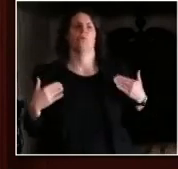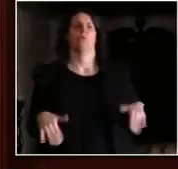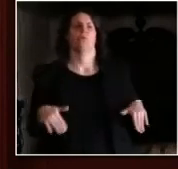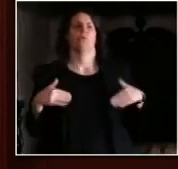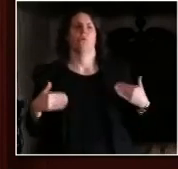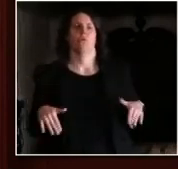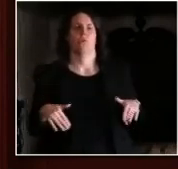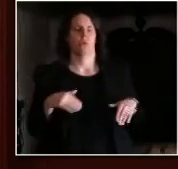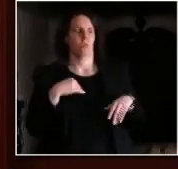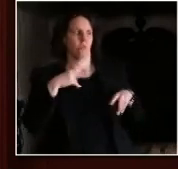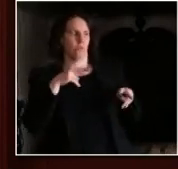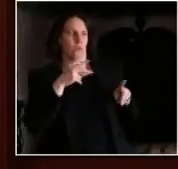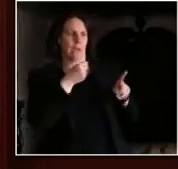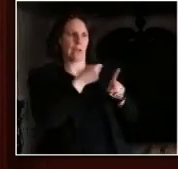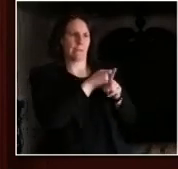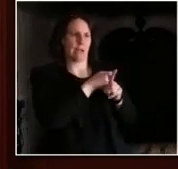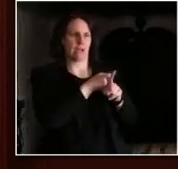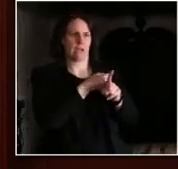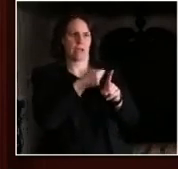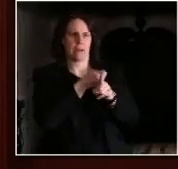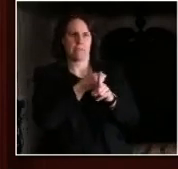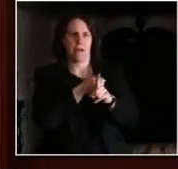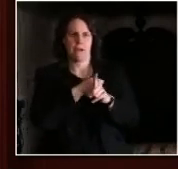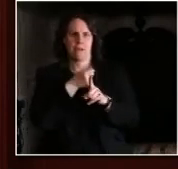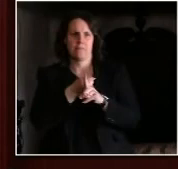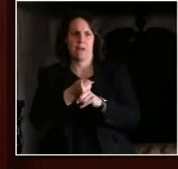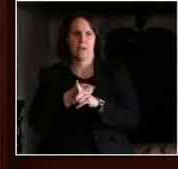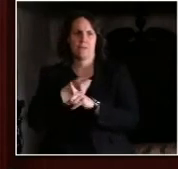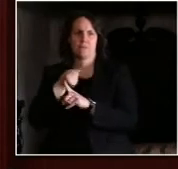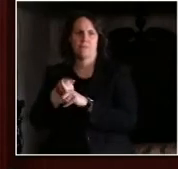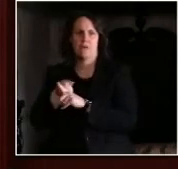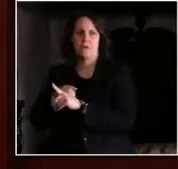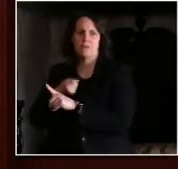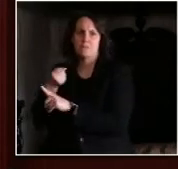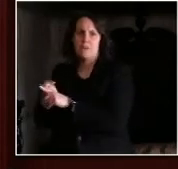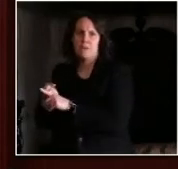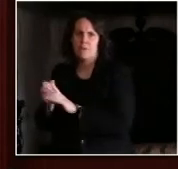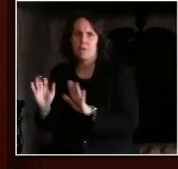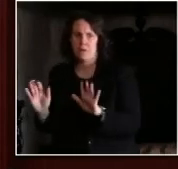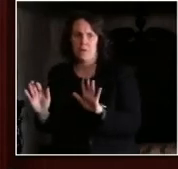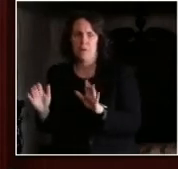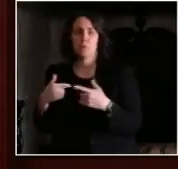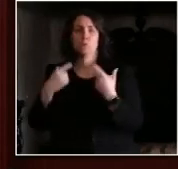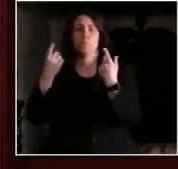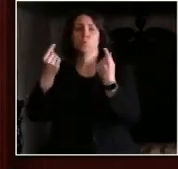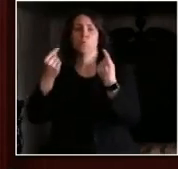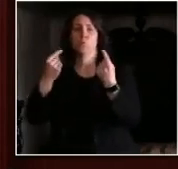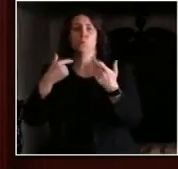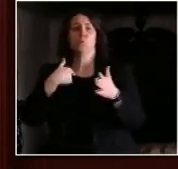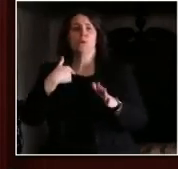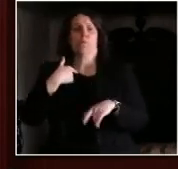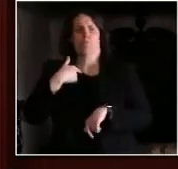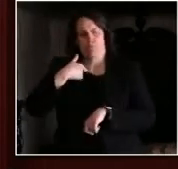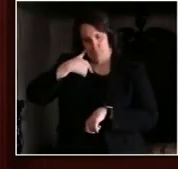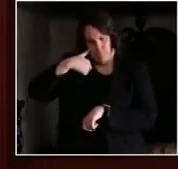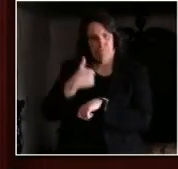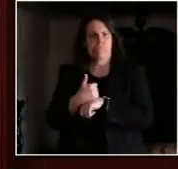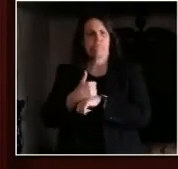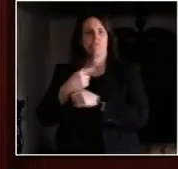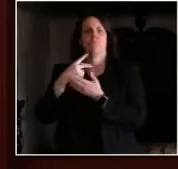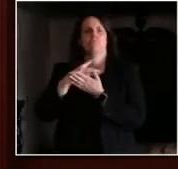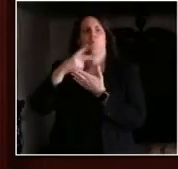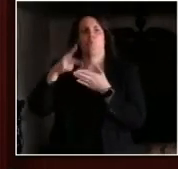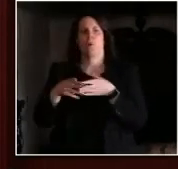Wisconsin. The first thing we did was stand up a small program, $5 million, that was accessible for businesses of 20